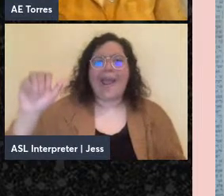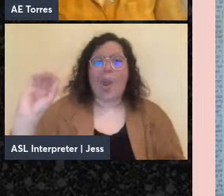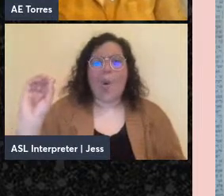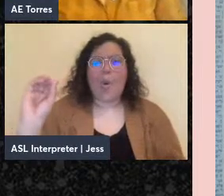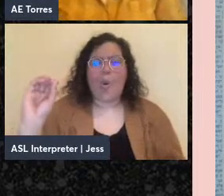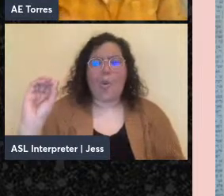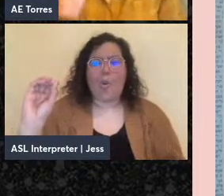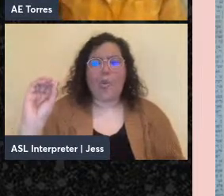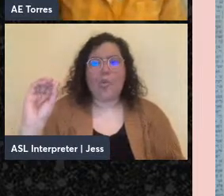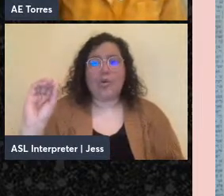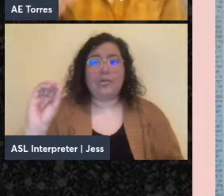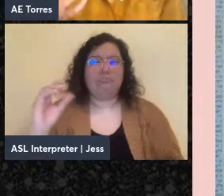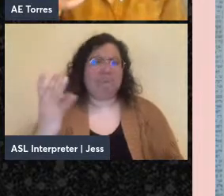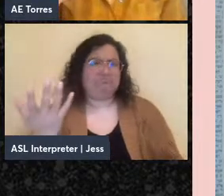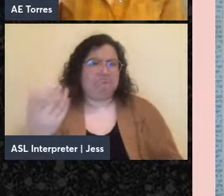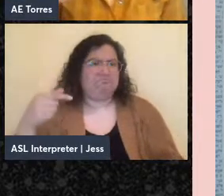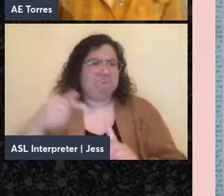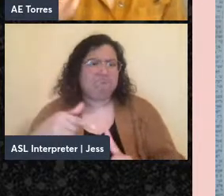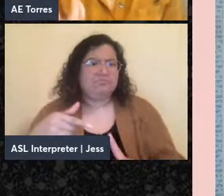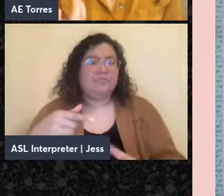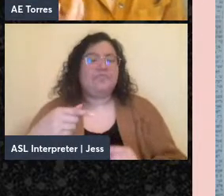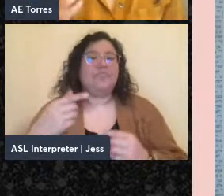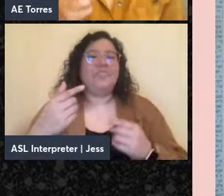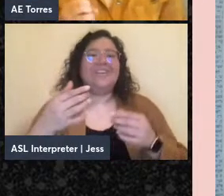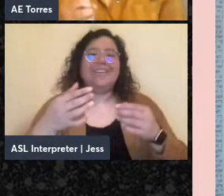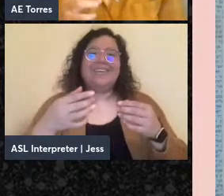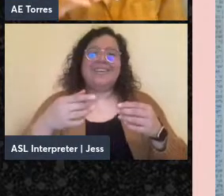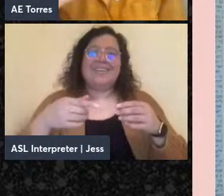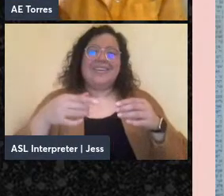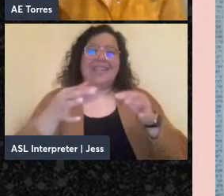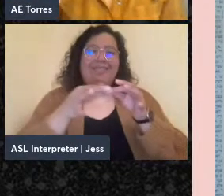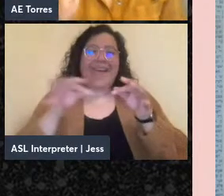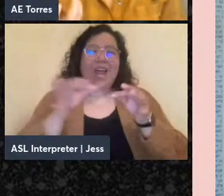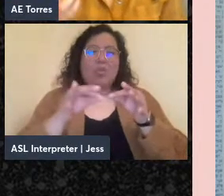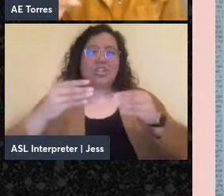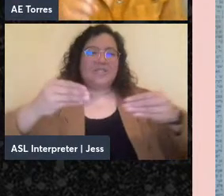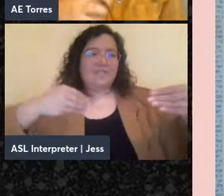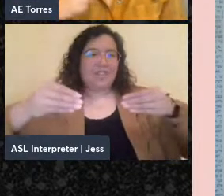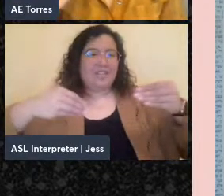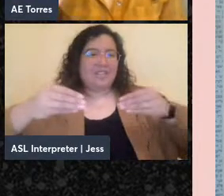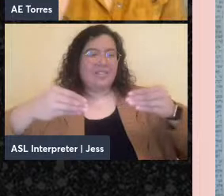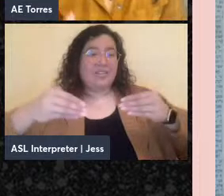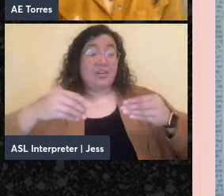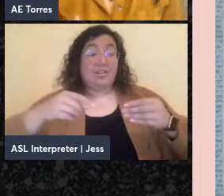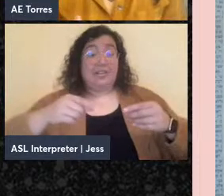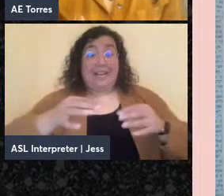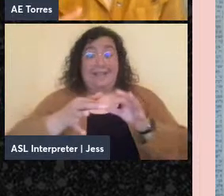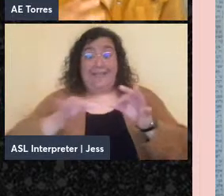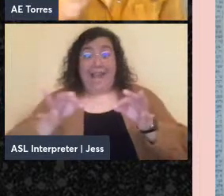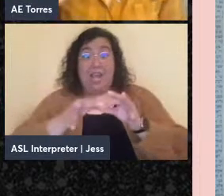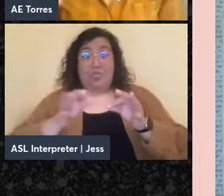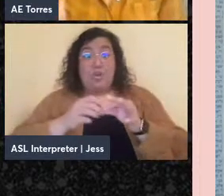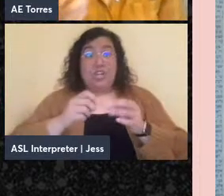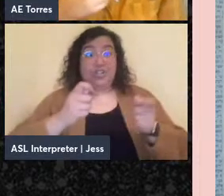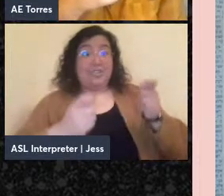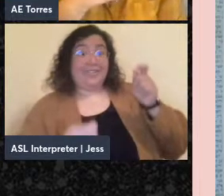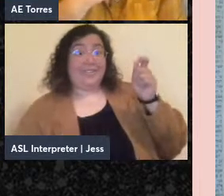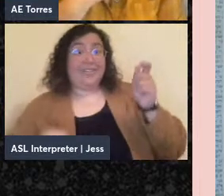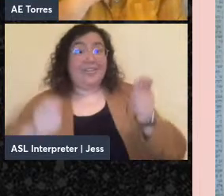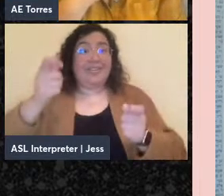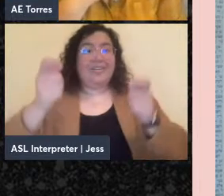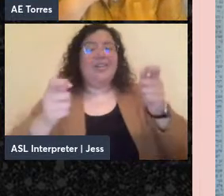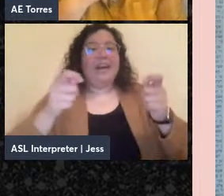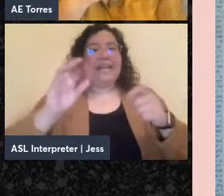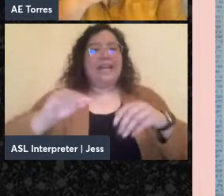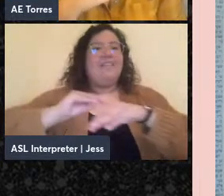idea was that language is plastic and the transformation of language can transform society. And so Wolf